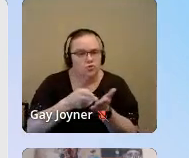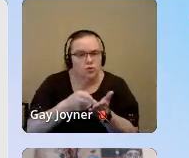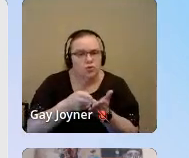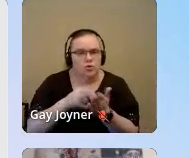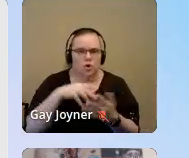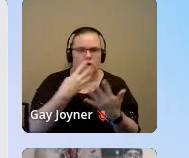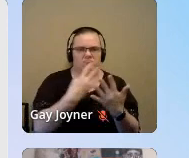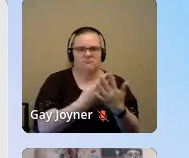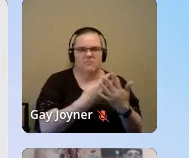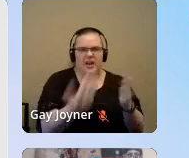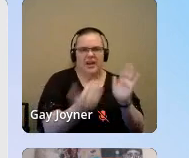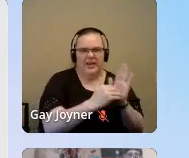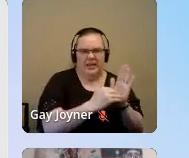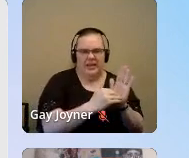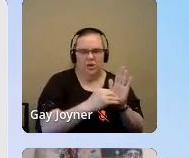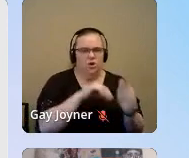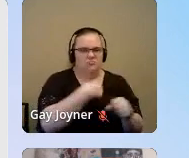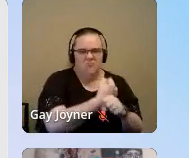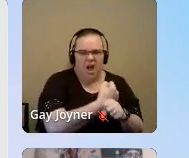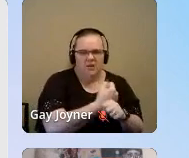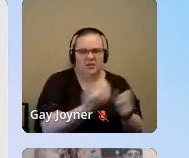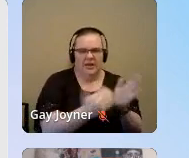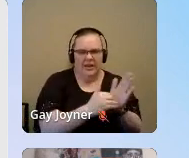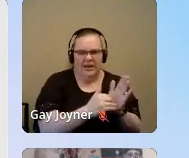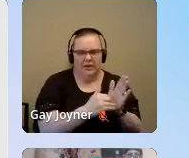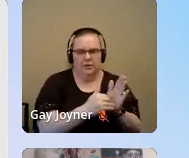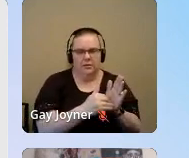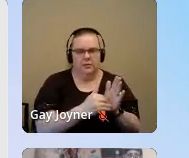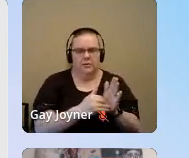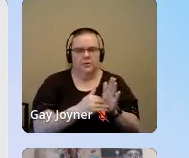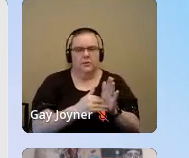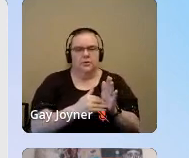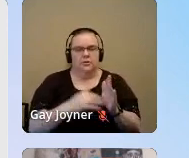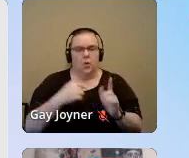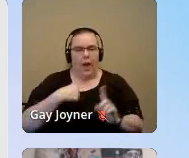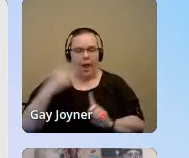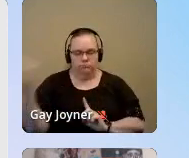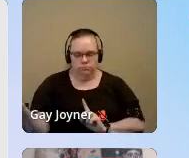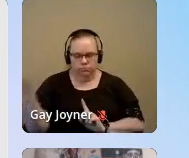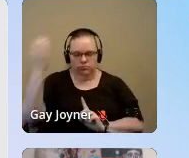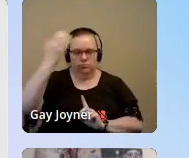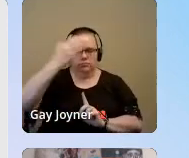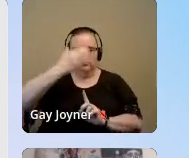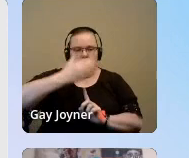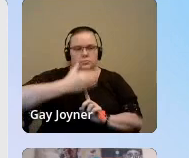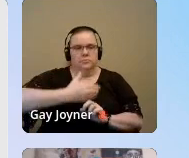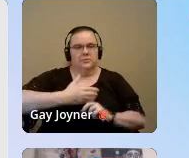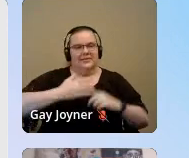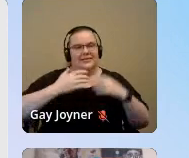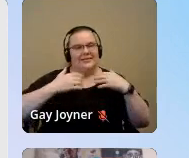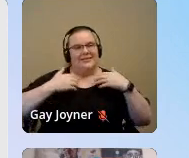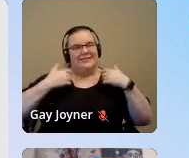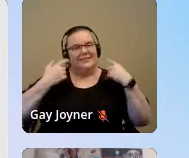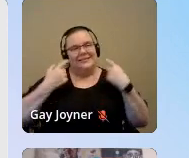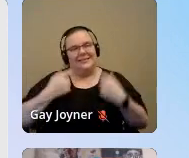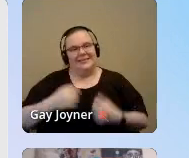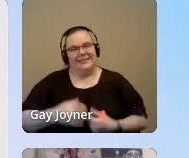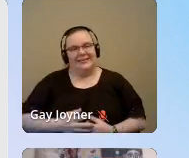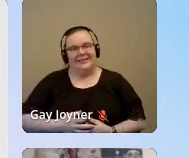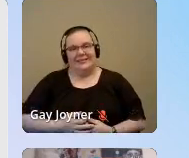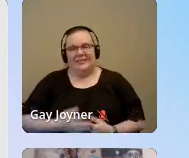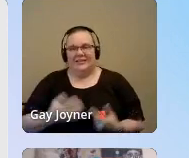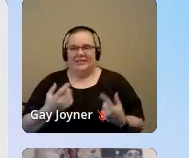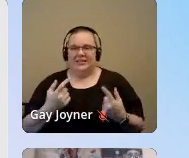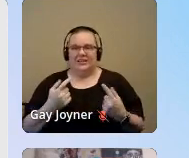you'll be rejected. So I did my best to put on this persona of someone who was always happy. And I also